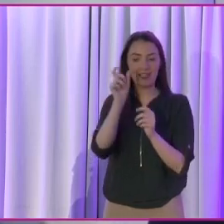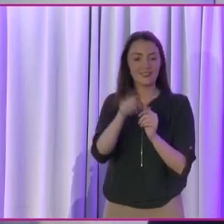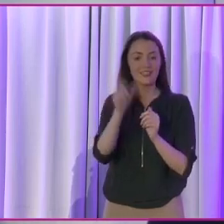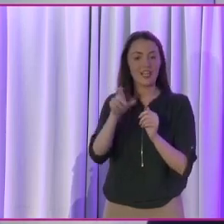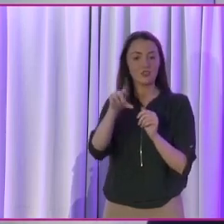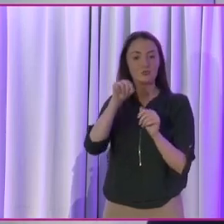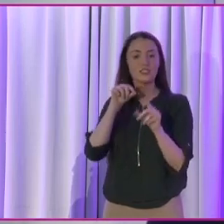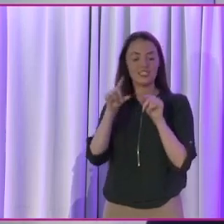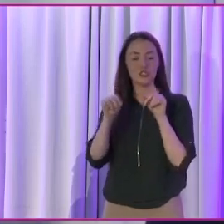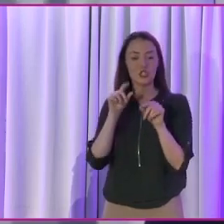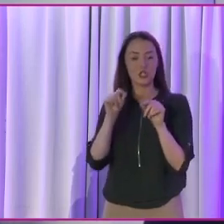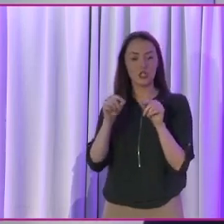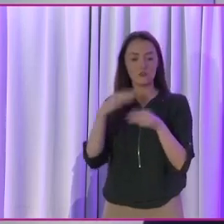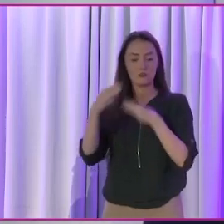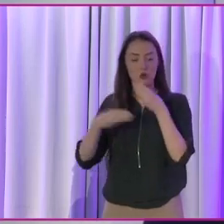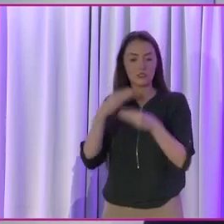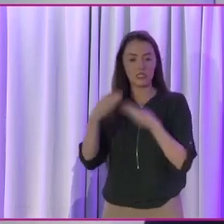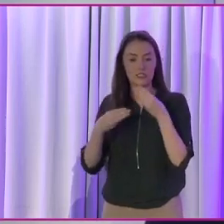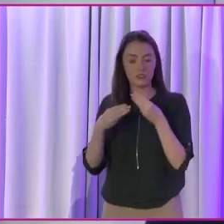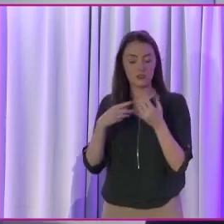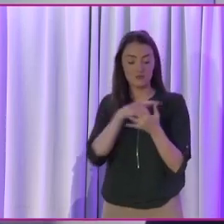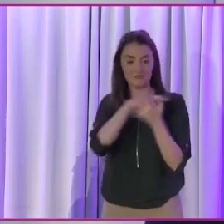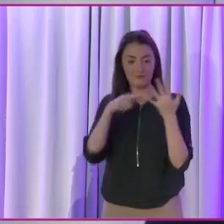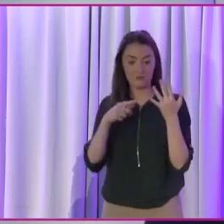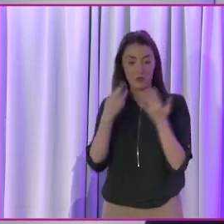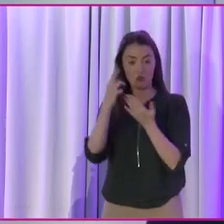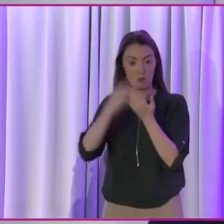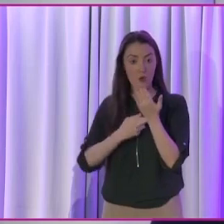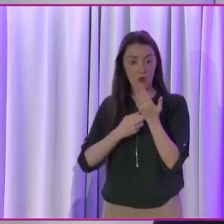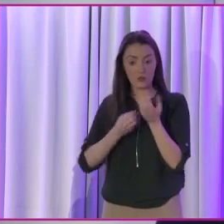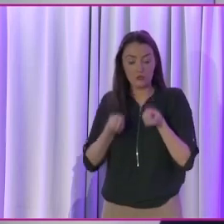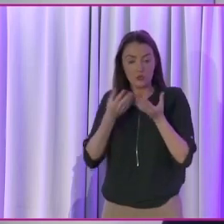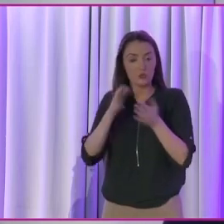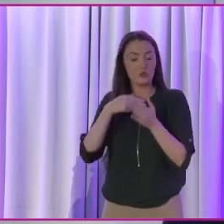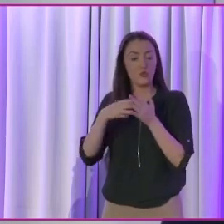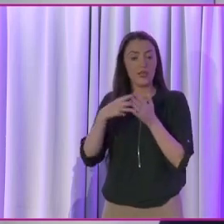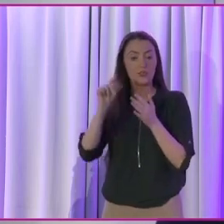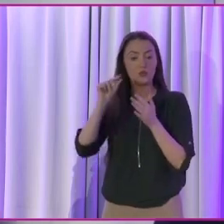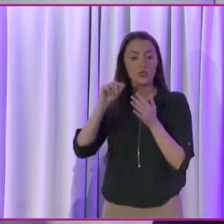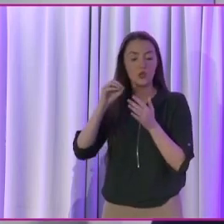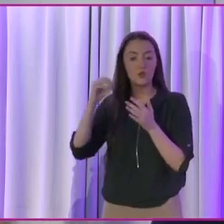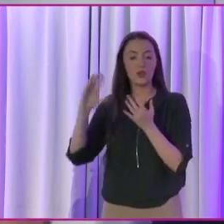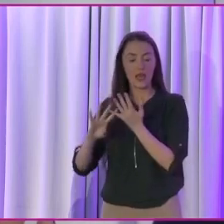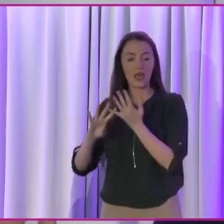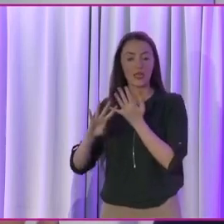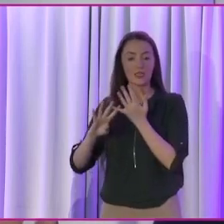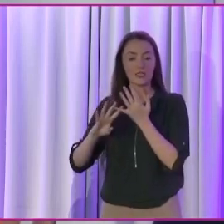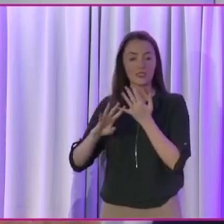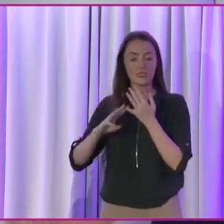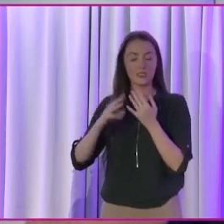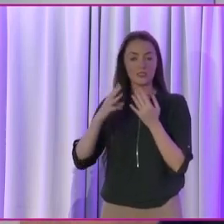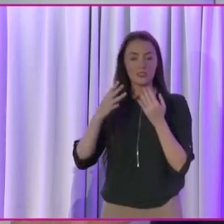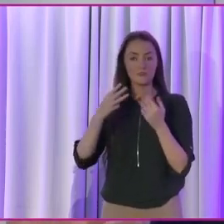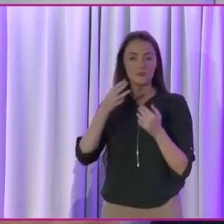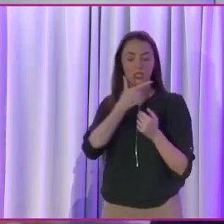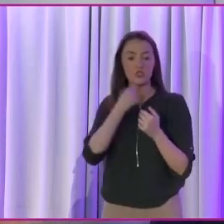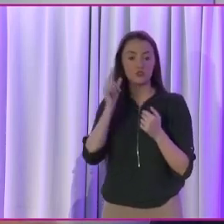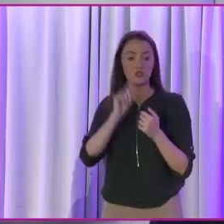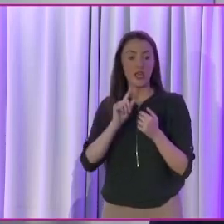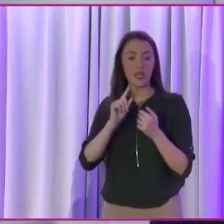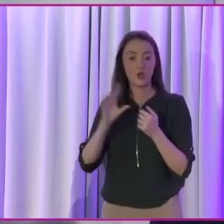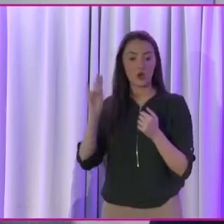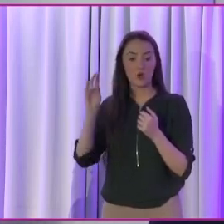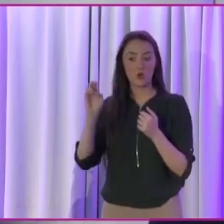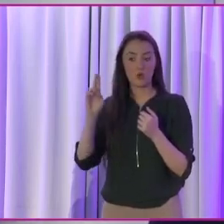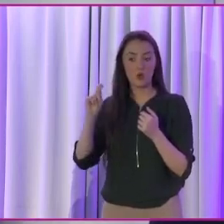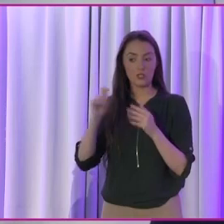our report, a number of things changed. We produced that report in 2009. We got the gender quota in place as a result, James, so that